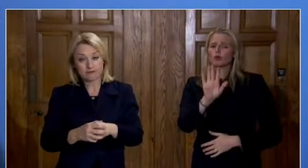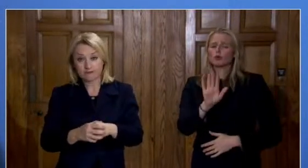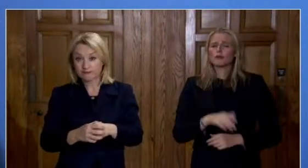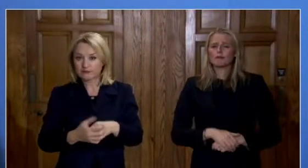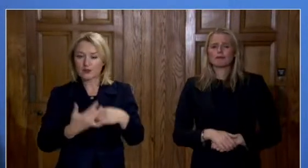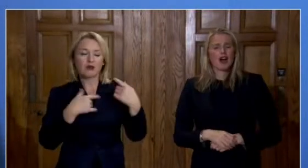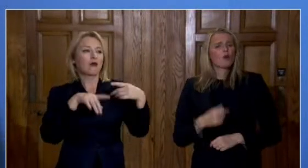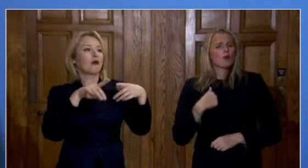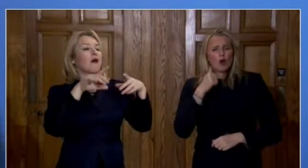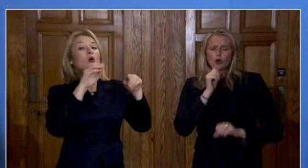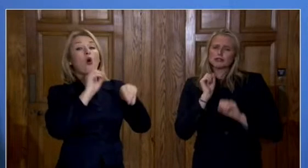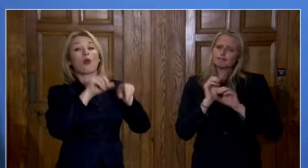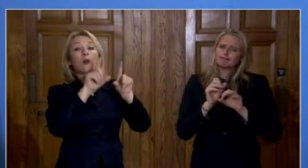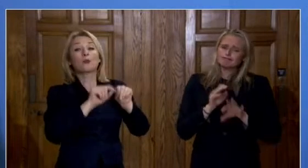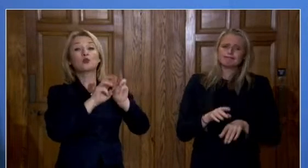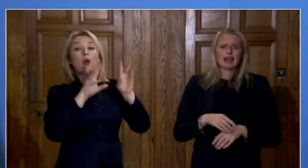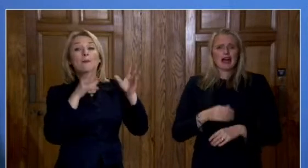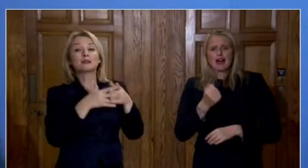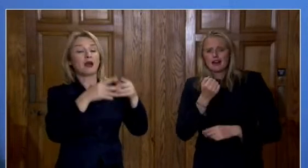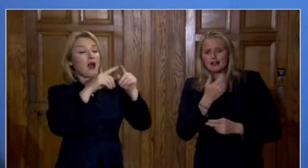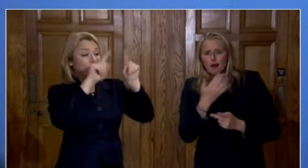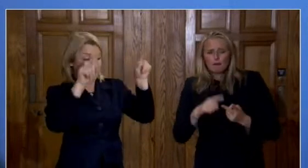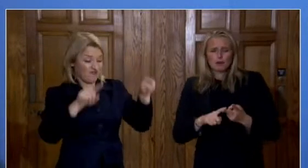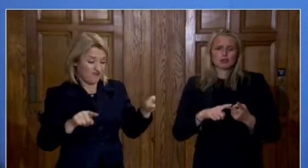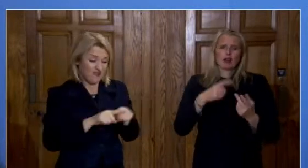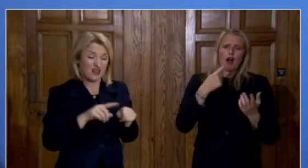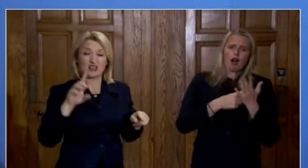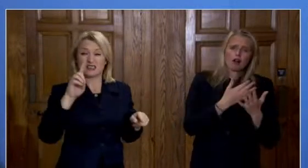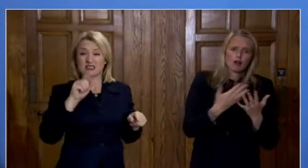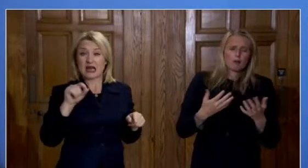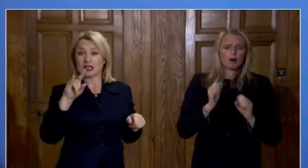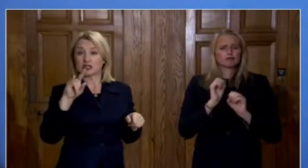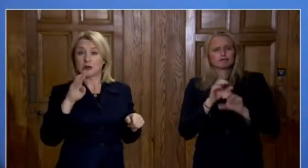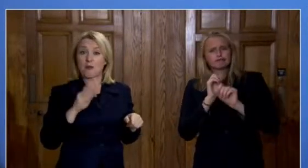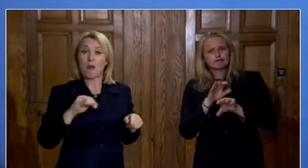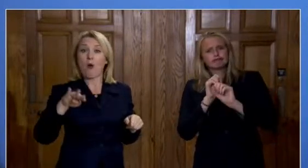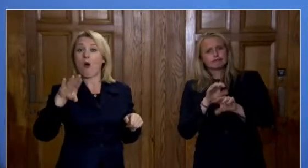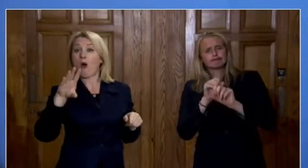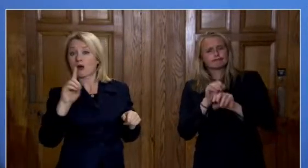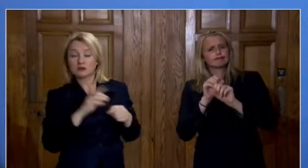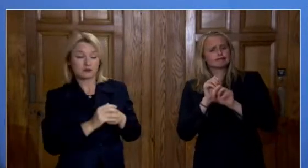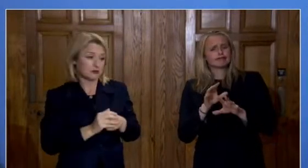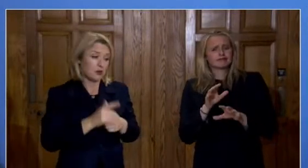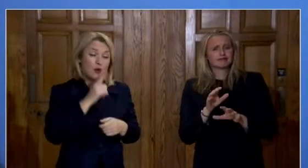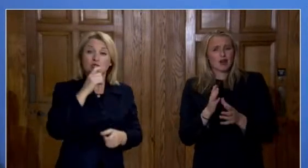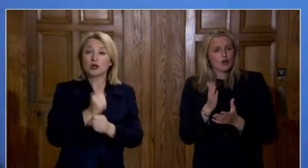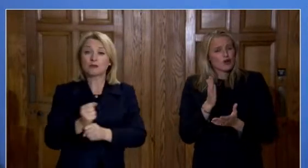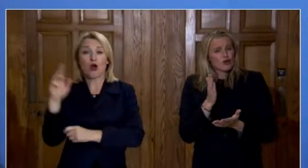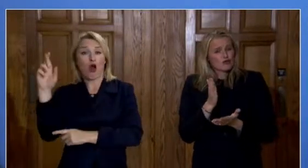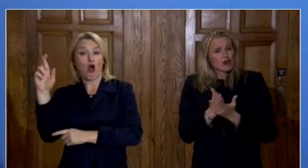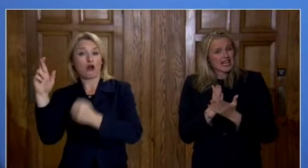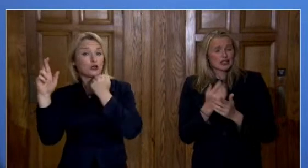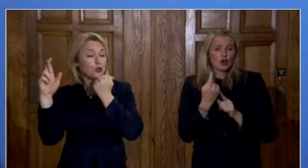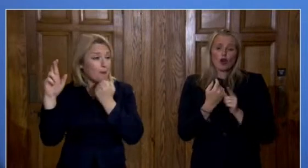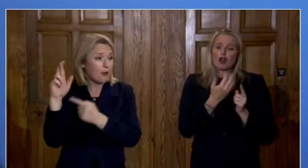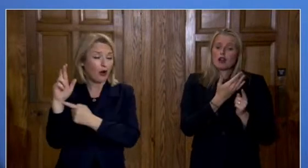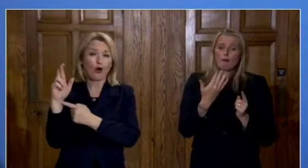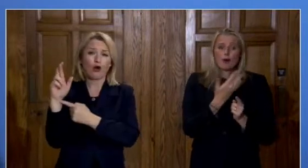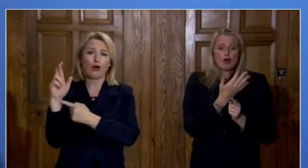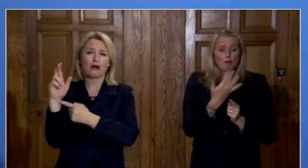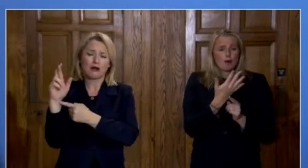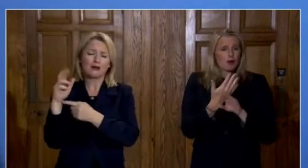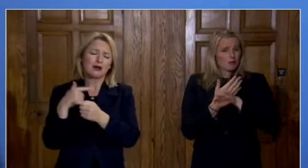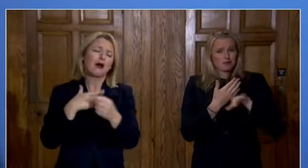and data and doubling times and the hour number. But what we are really talking about is illness,